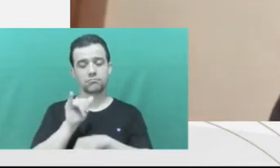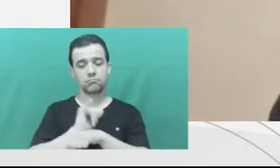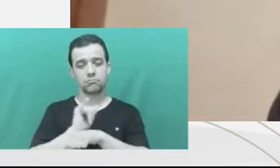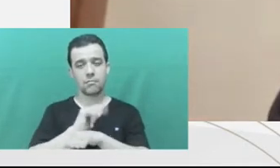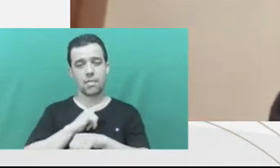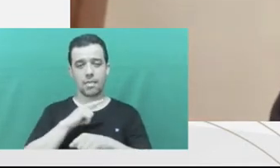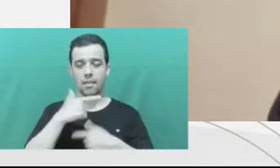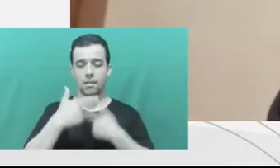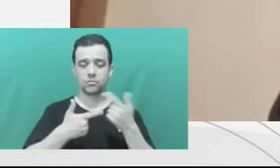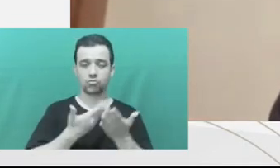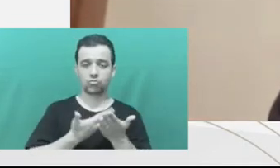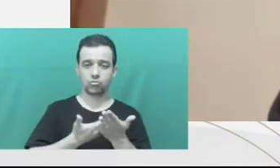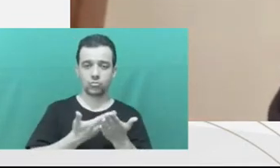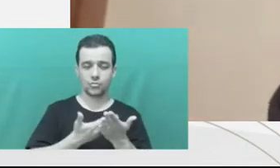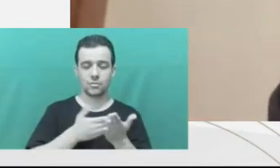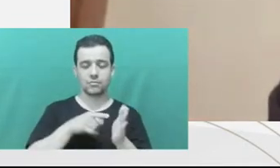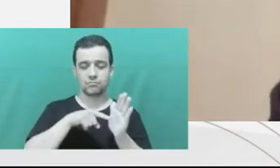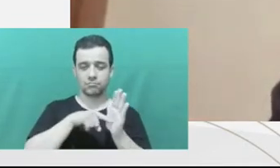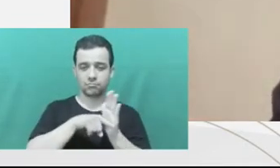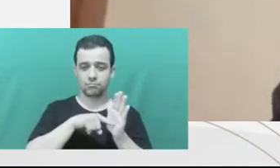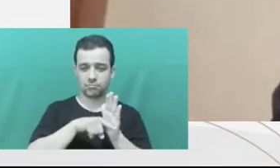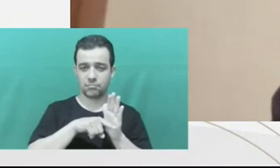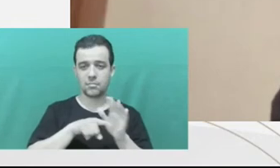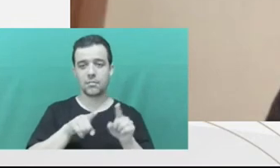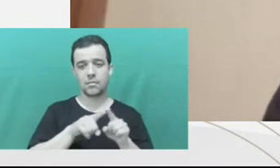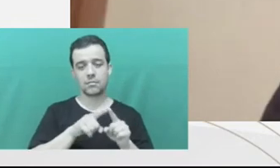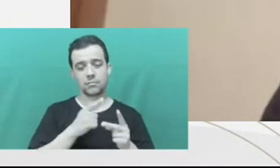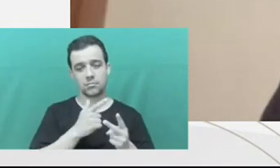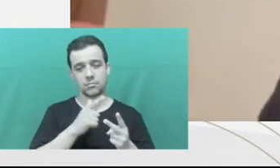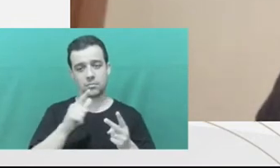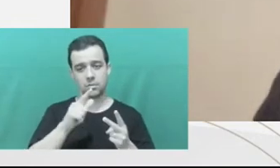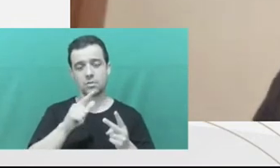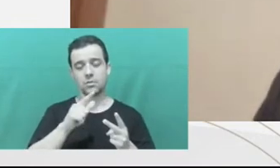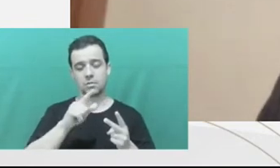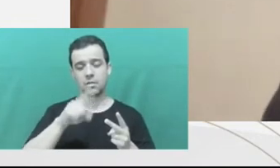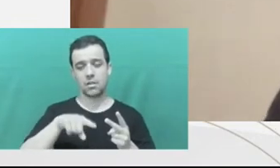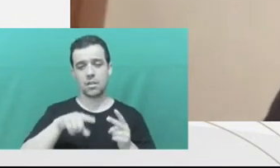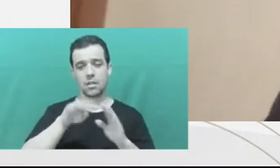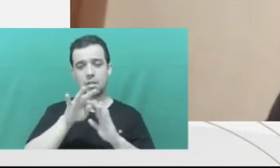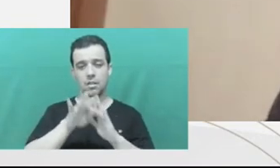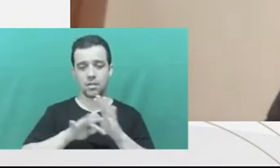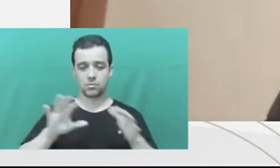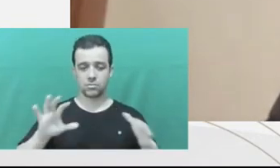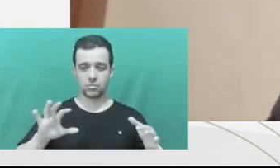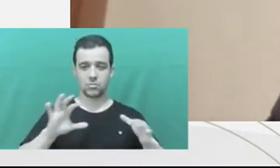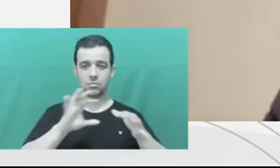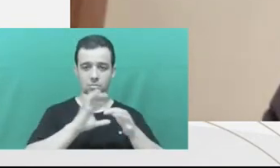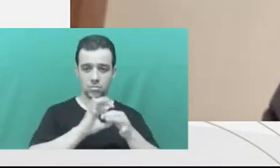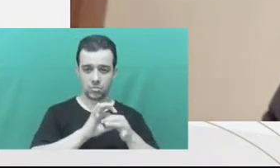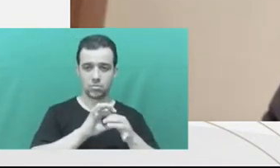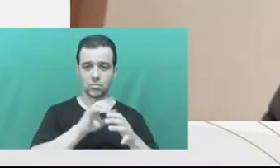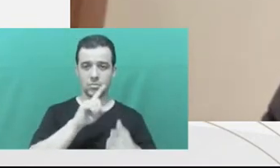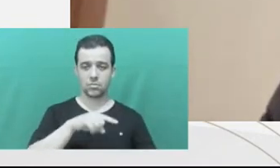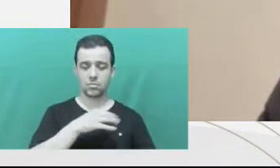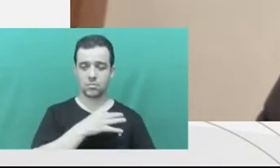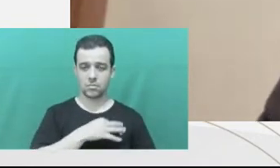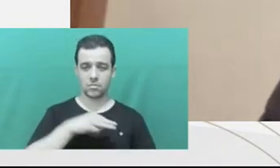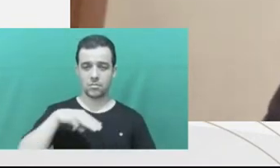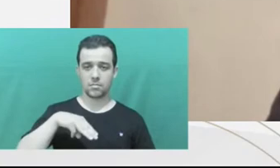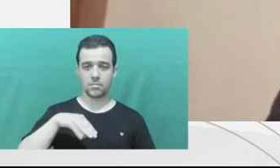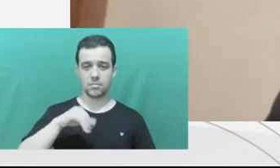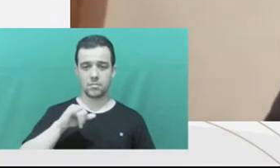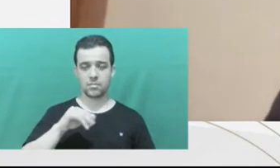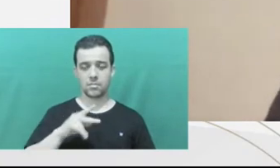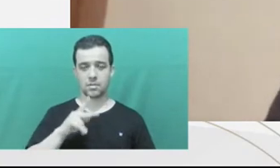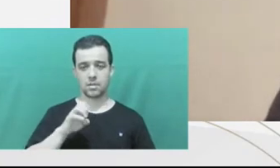following this line. professor Joffrey Hazard Jr., which he co-wrote with Michele